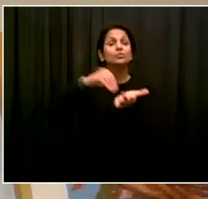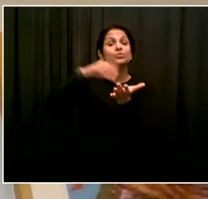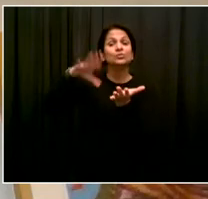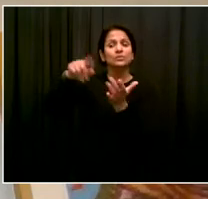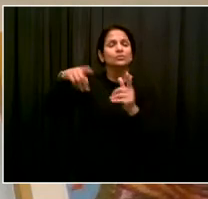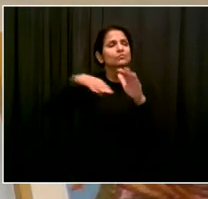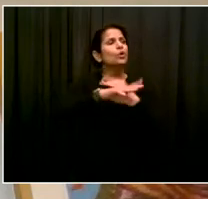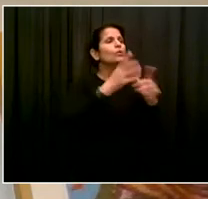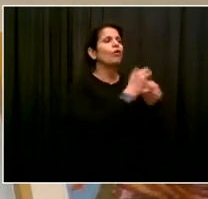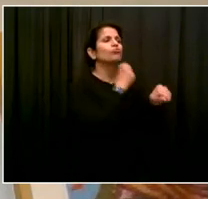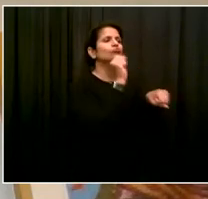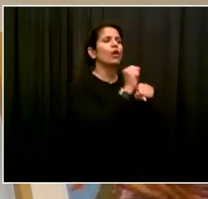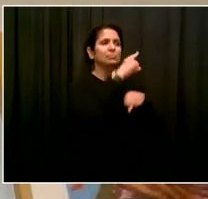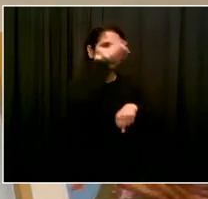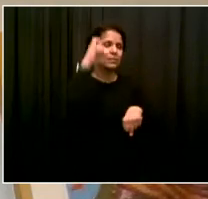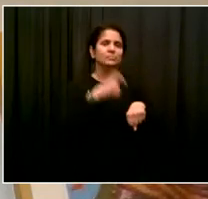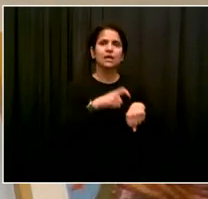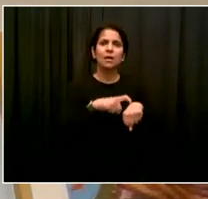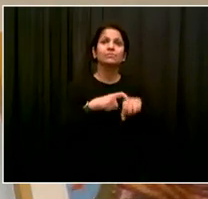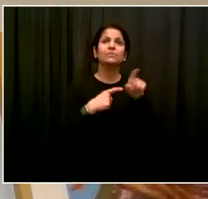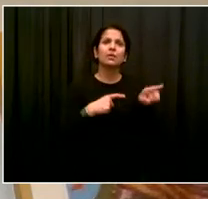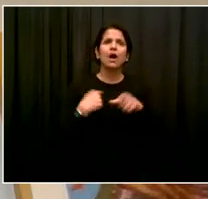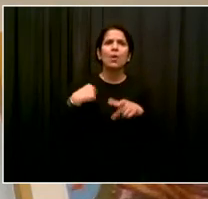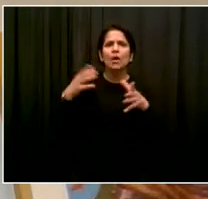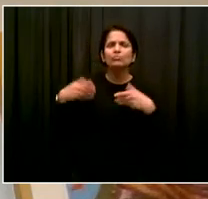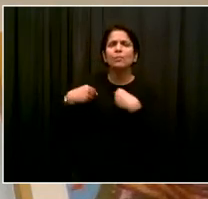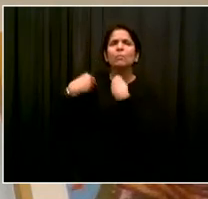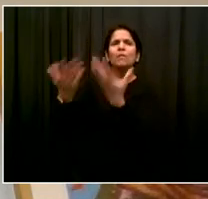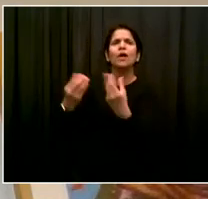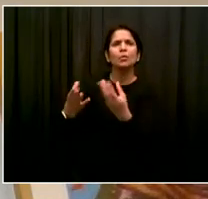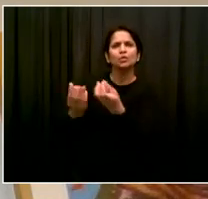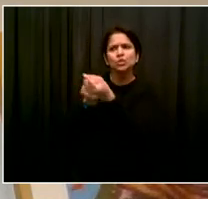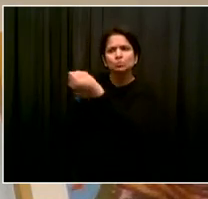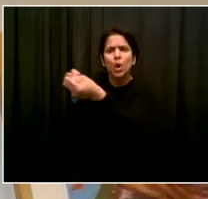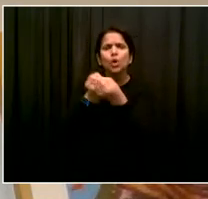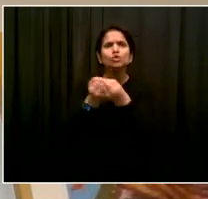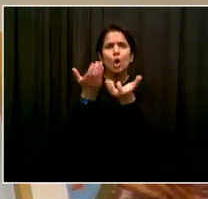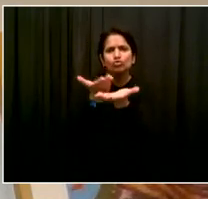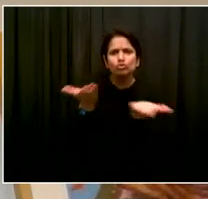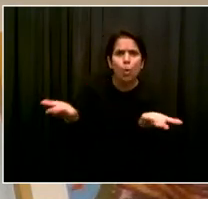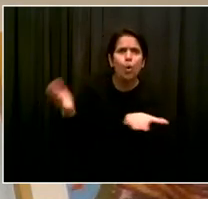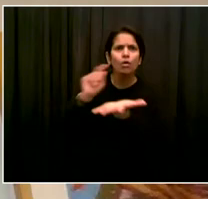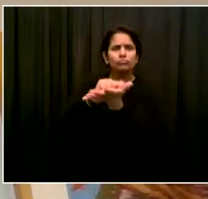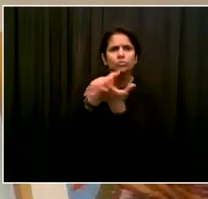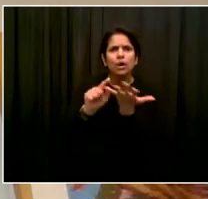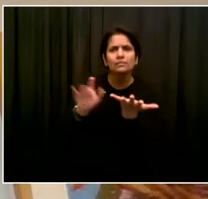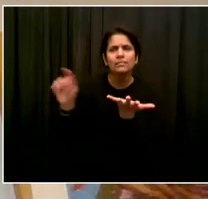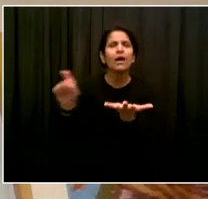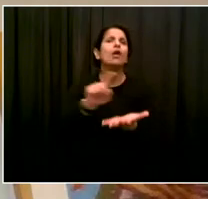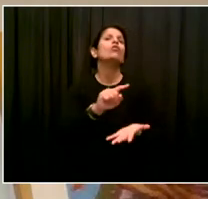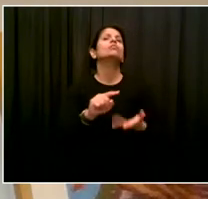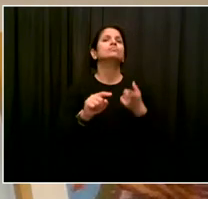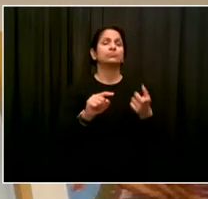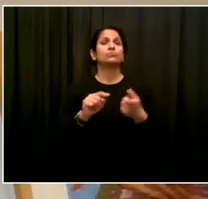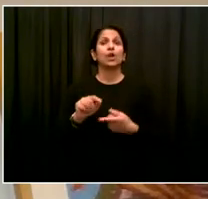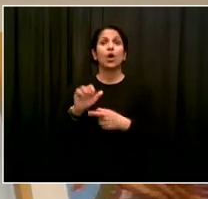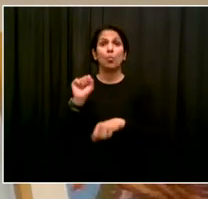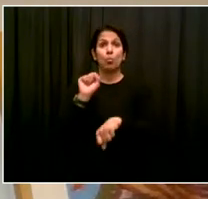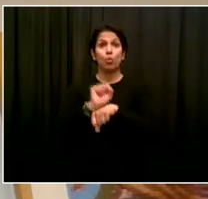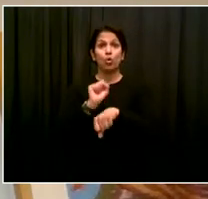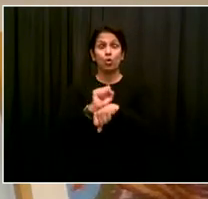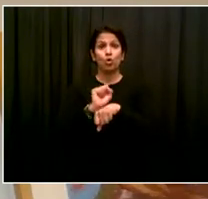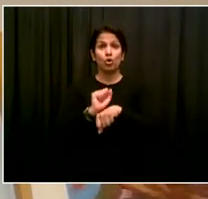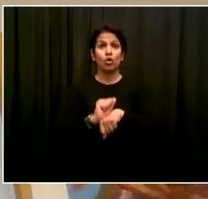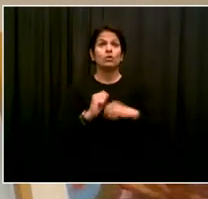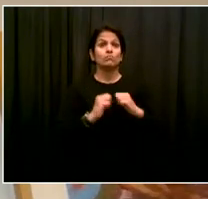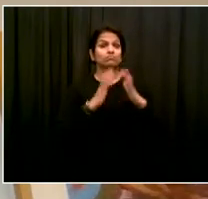resources. Particularly to your question about the work-based learning, we'll come back to you with that. We're still working out the details of our summer program,